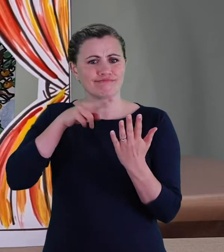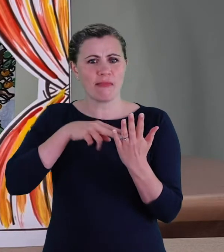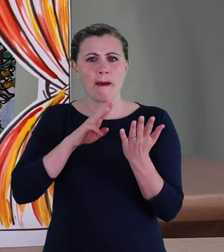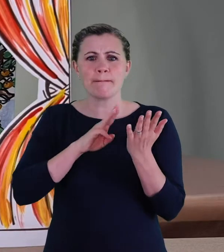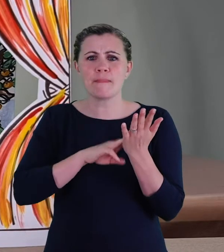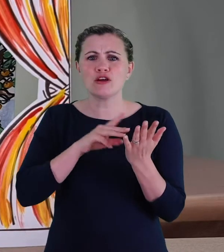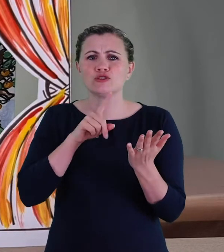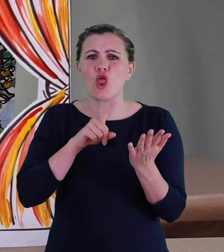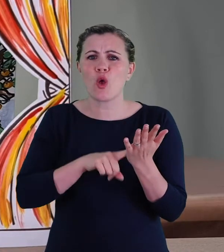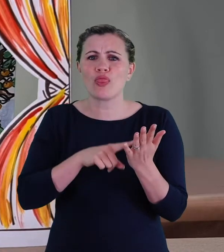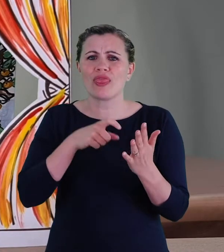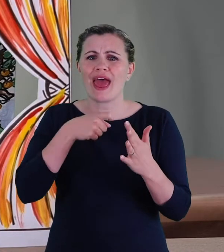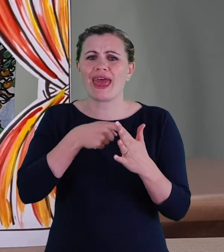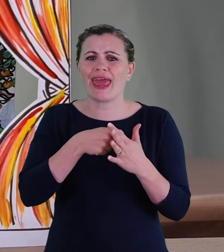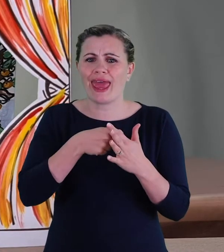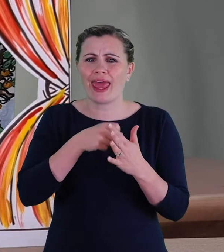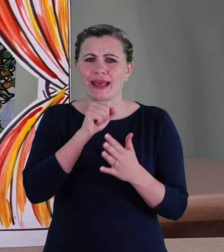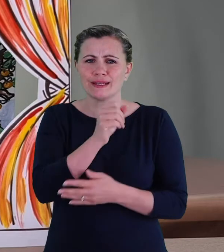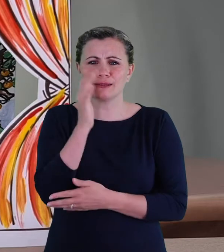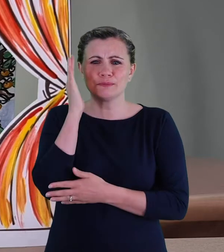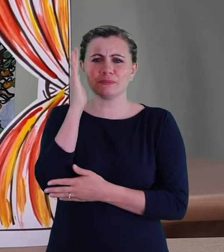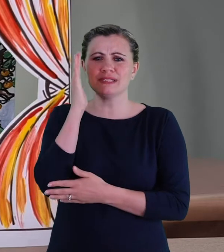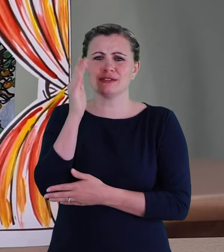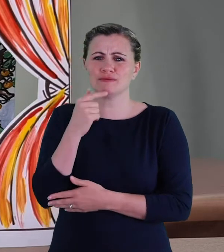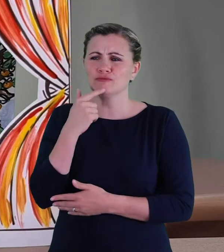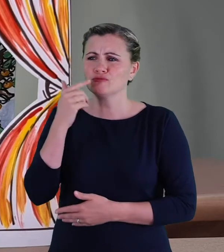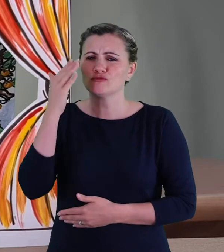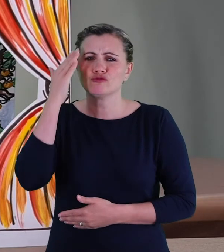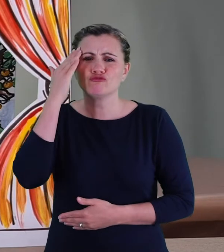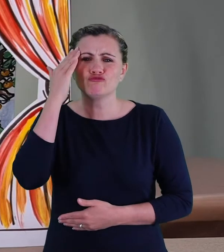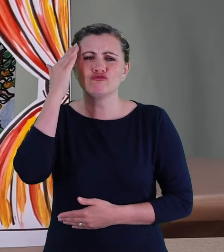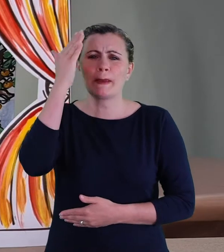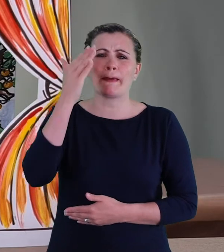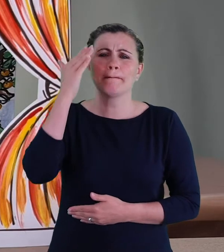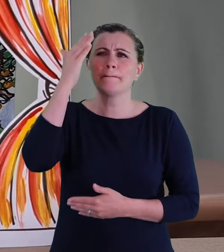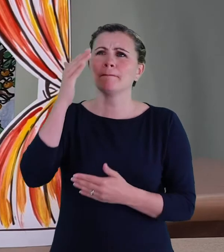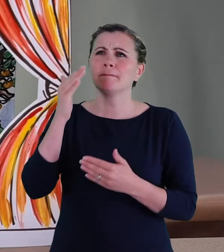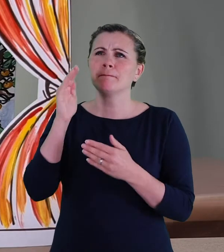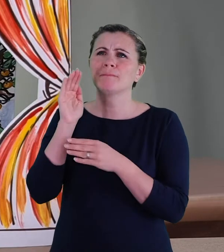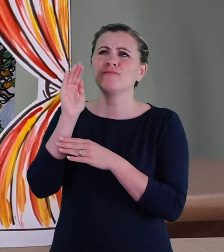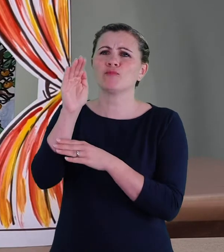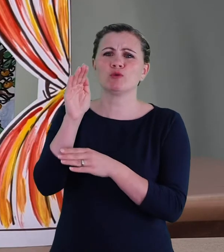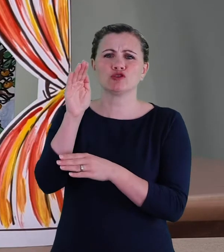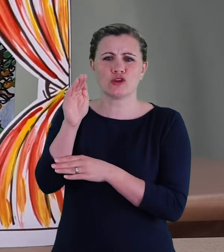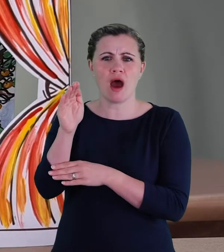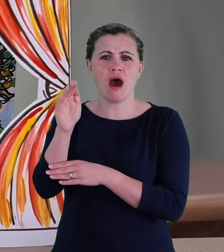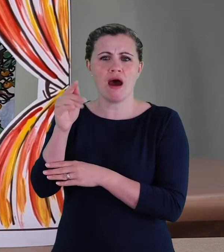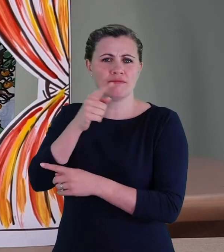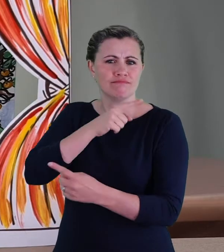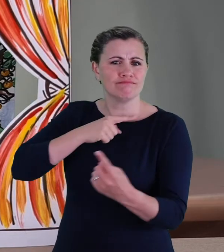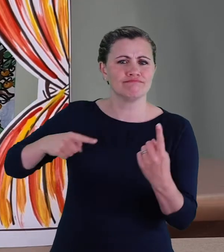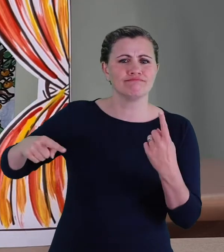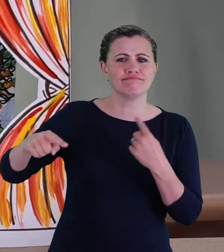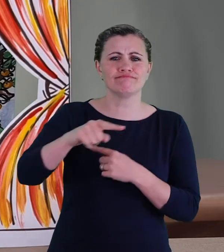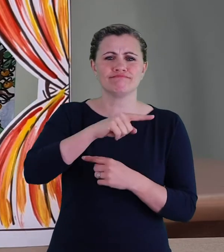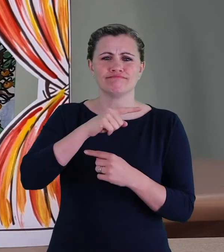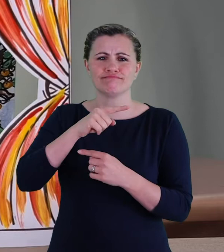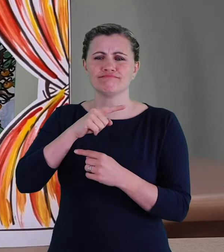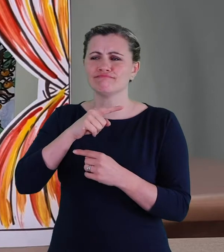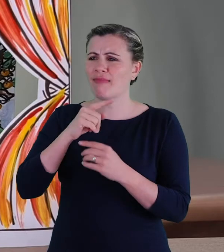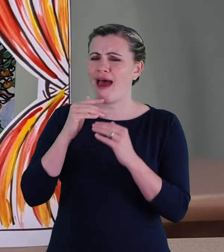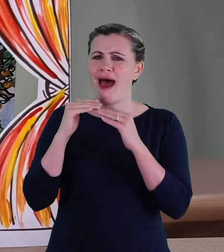speech. I have a dream that one day we hold these truths to be self-evident